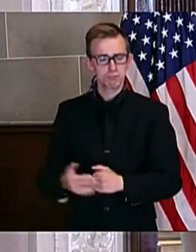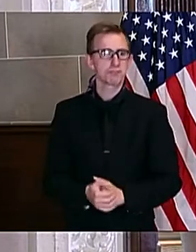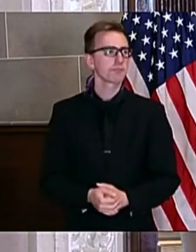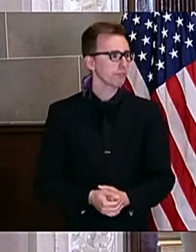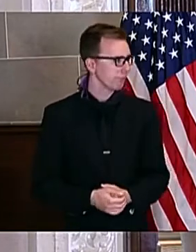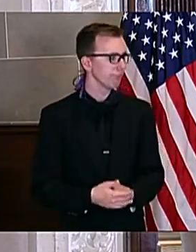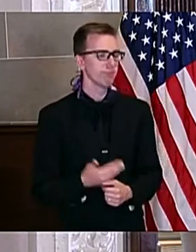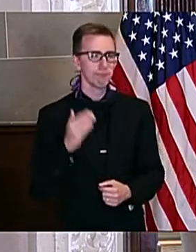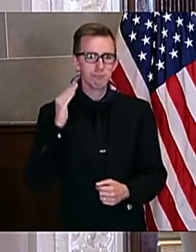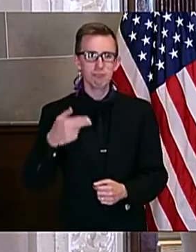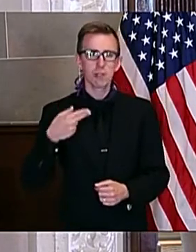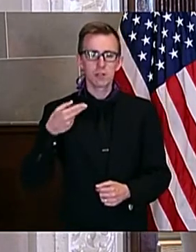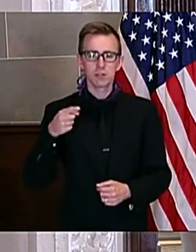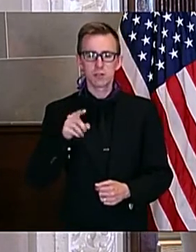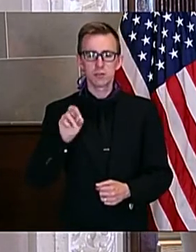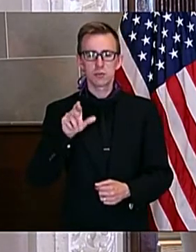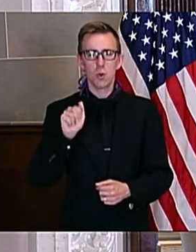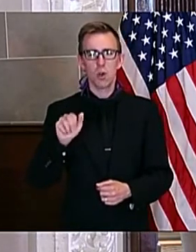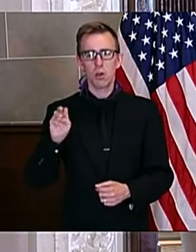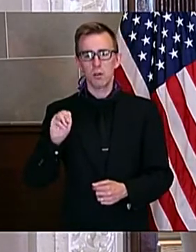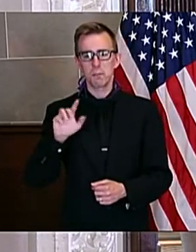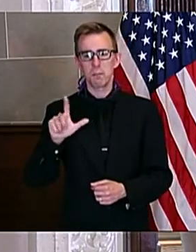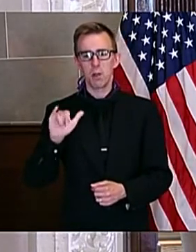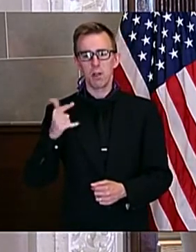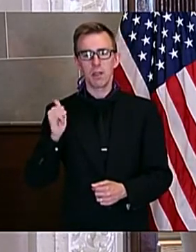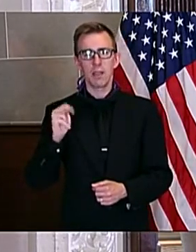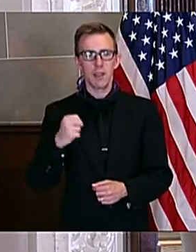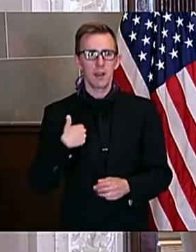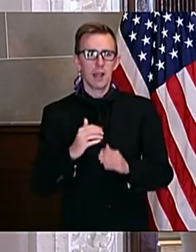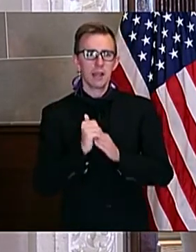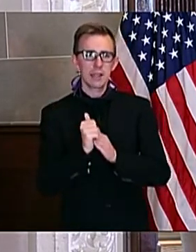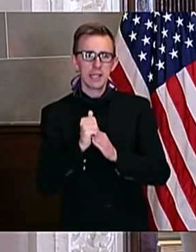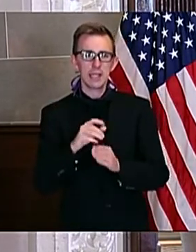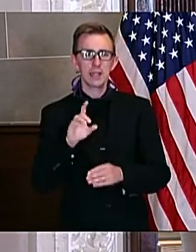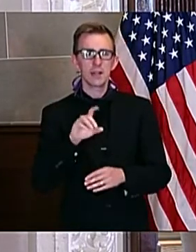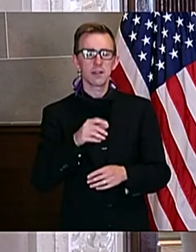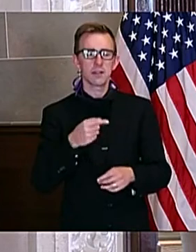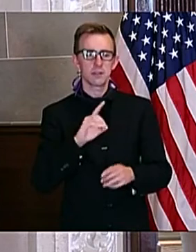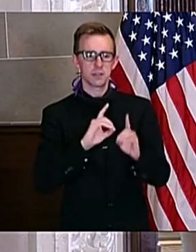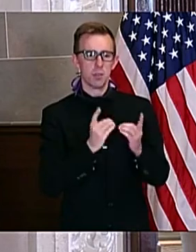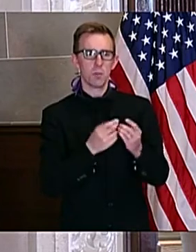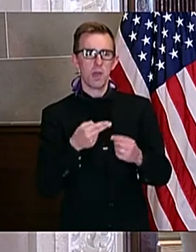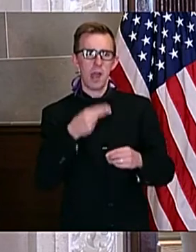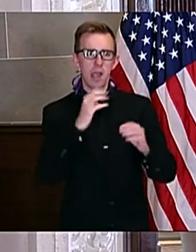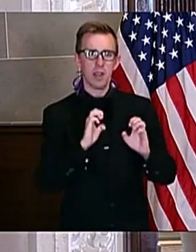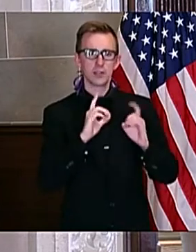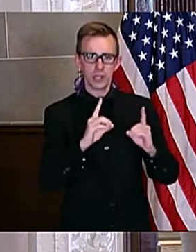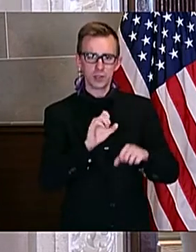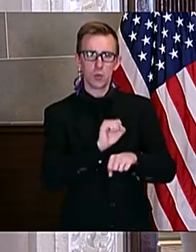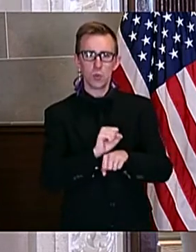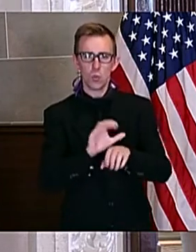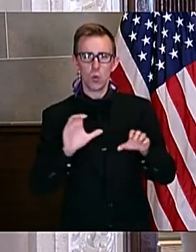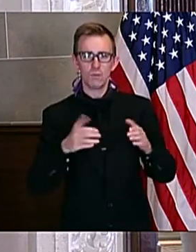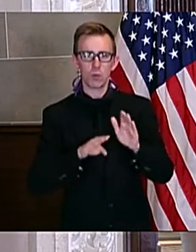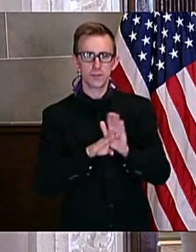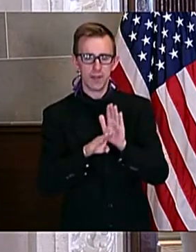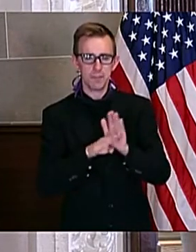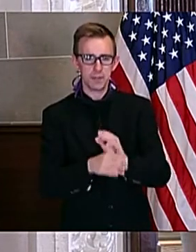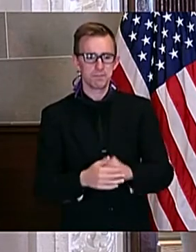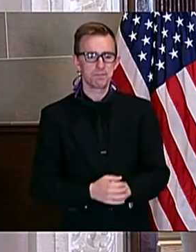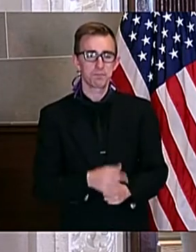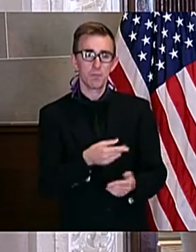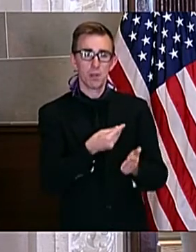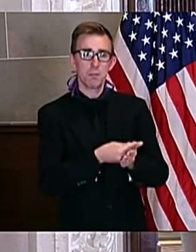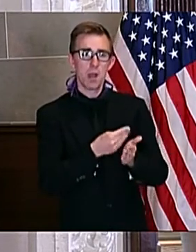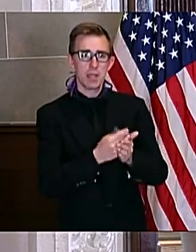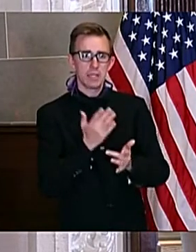Good afternoon. I'm Zora Mulligan. I lead the Missouri Department of Higher Education and Workforce Development. The expenditure restrictions announced today will